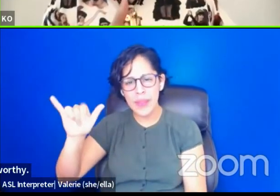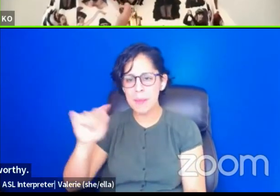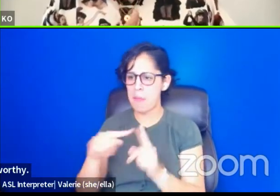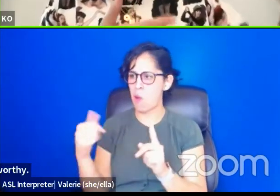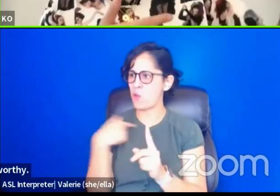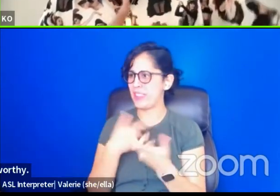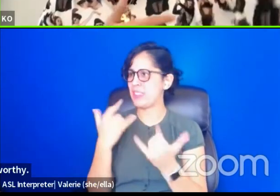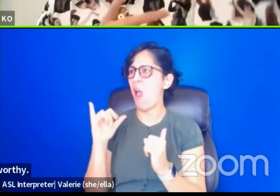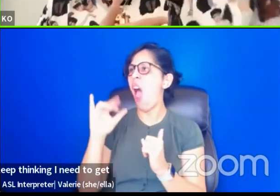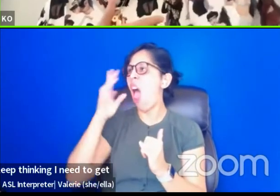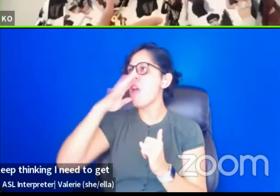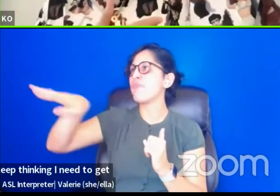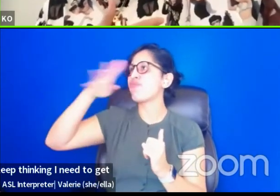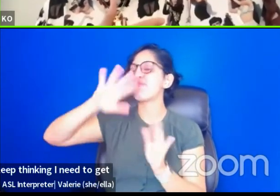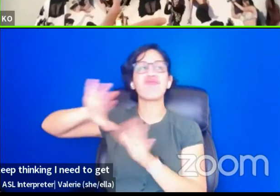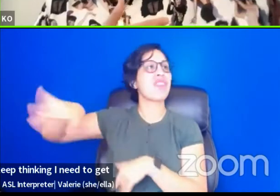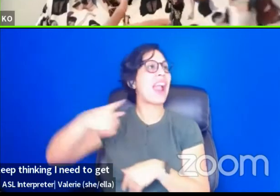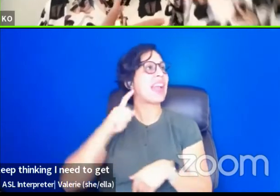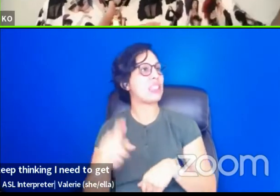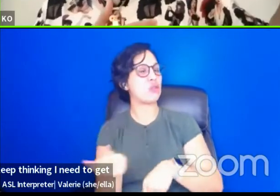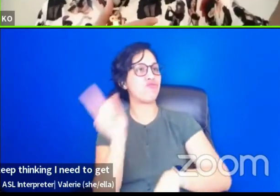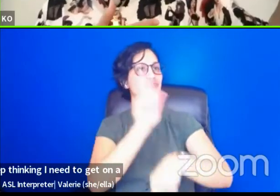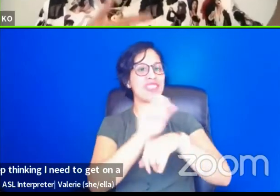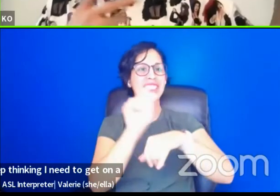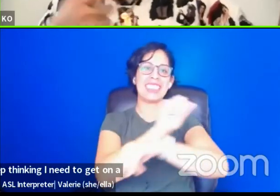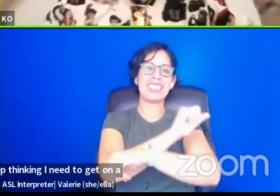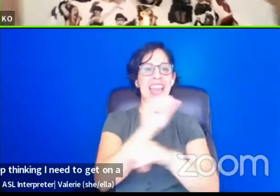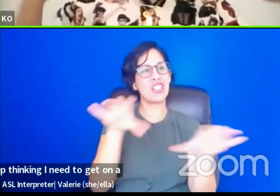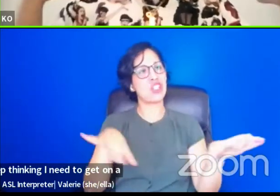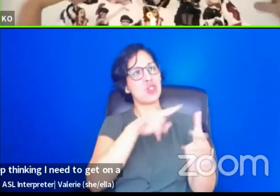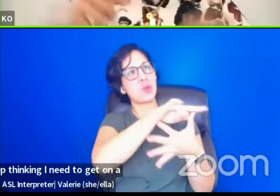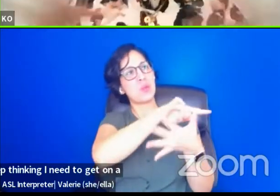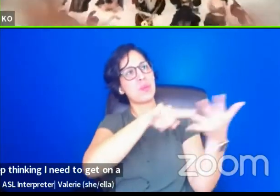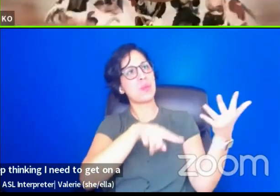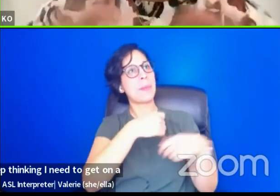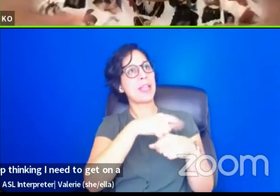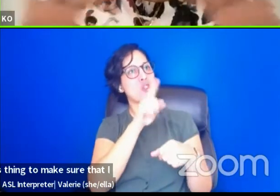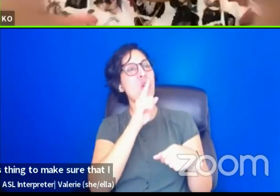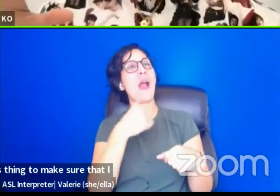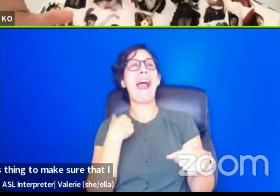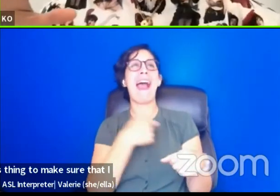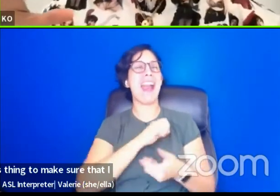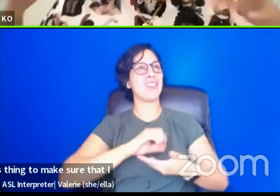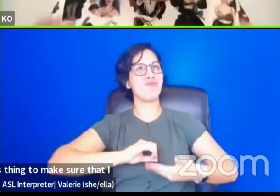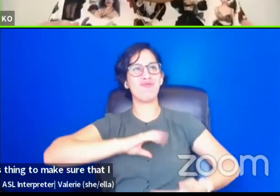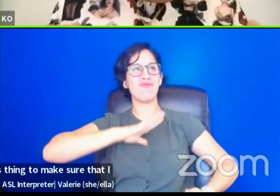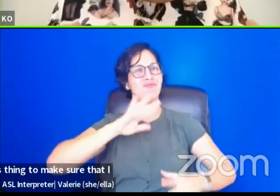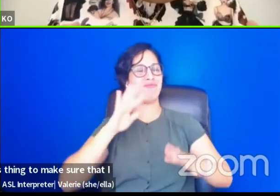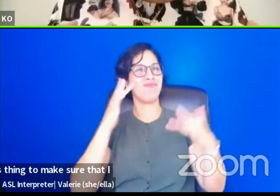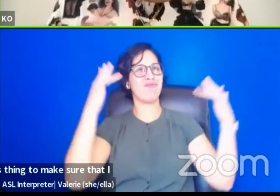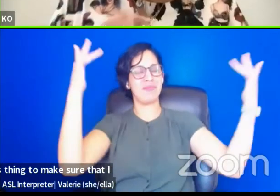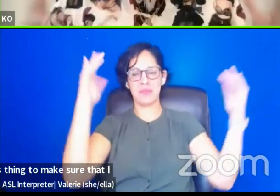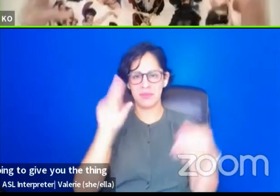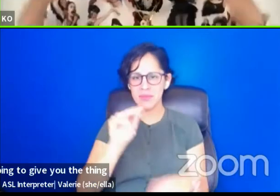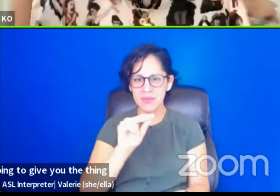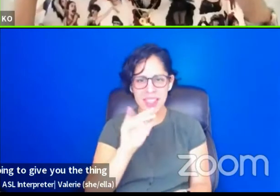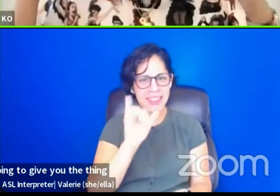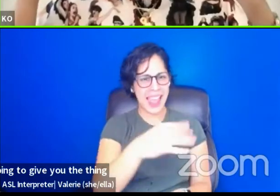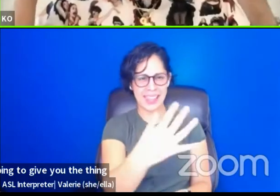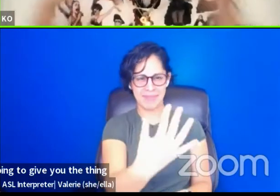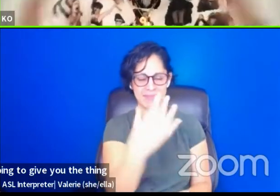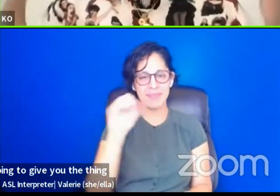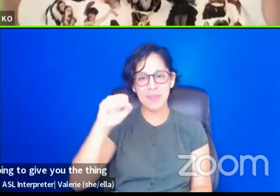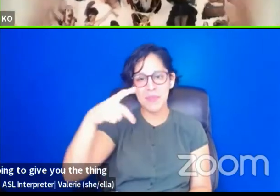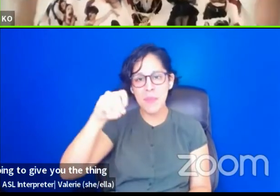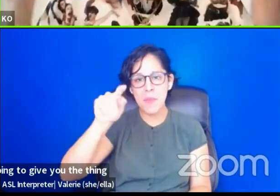on a stage and I need to do this thing to make sure that I am, the spotlight is not going to give you the thing that your home can give you. It's just not,